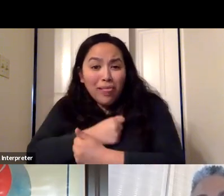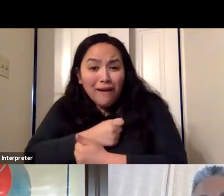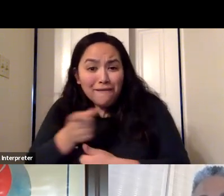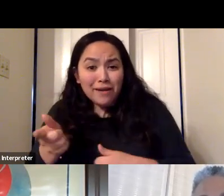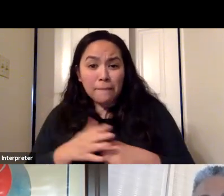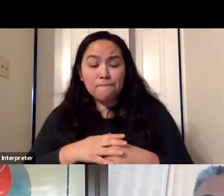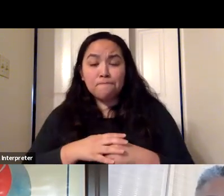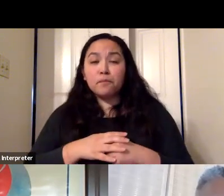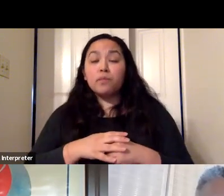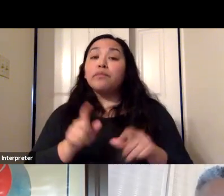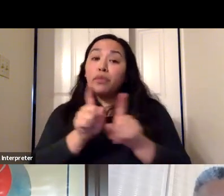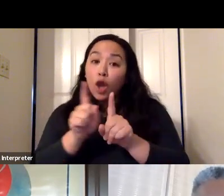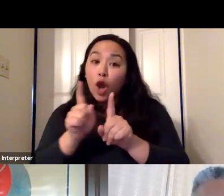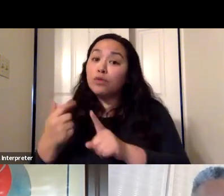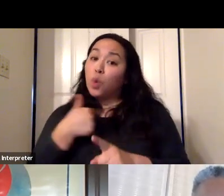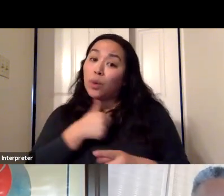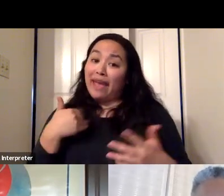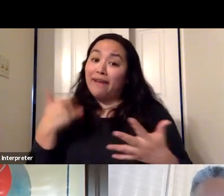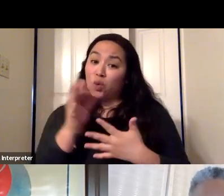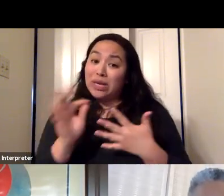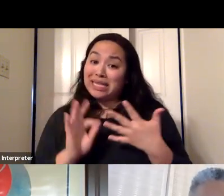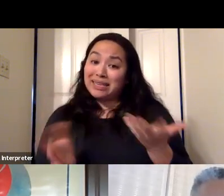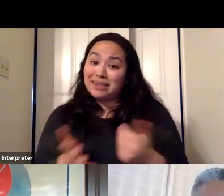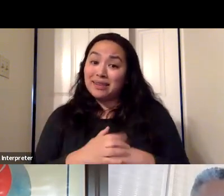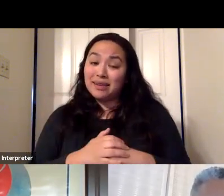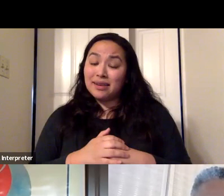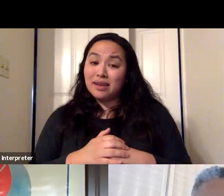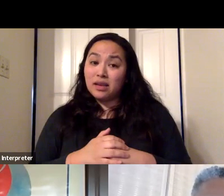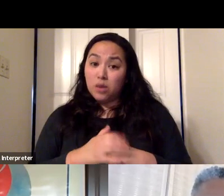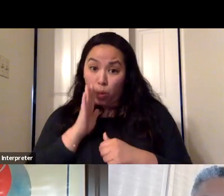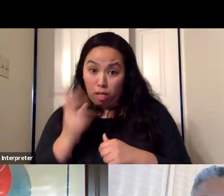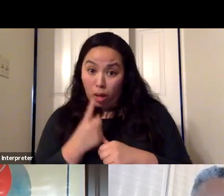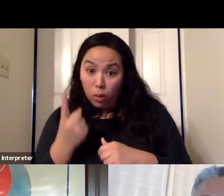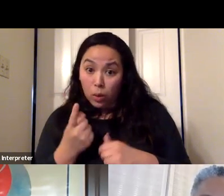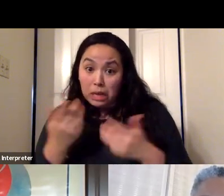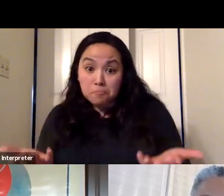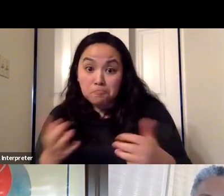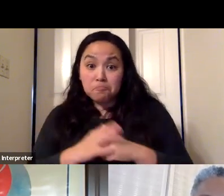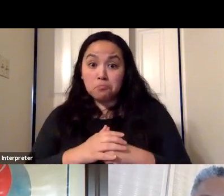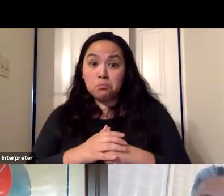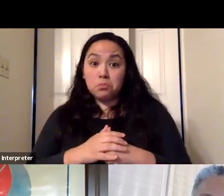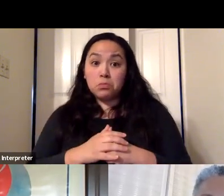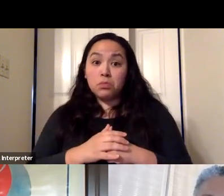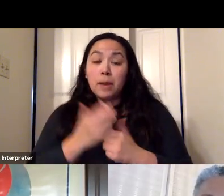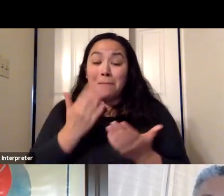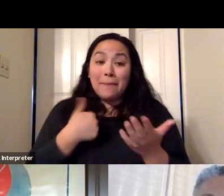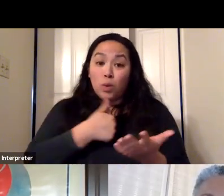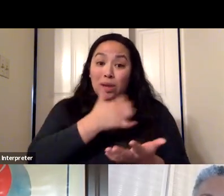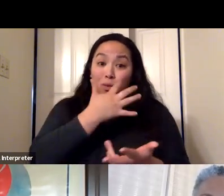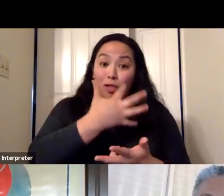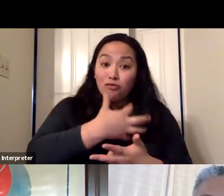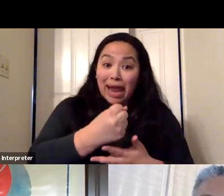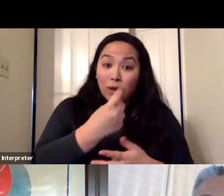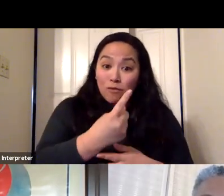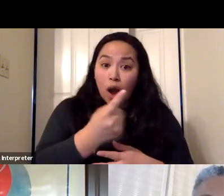is that we have choices, right? And I don't know if that's always going to be the case. I don't know if at some point it's going to be like, well, we ran out of this one. And so